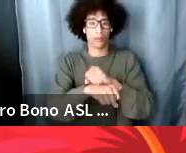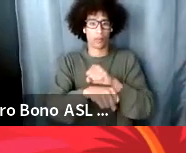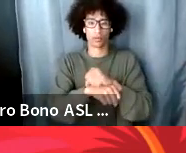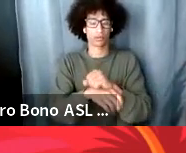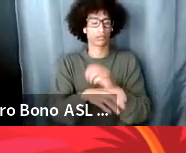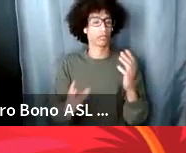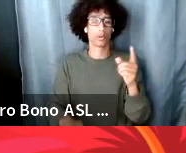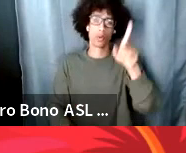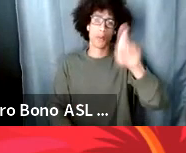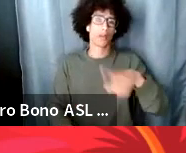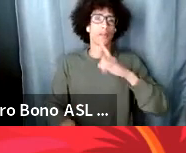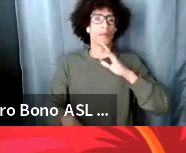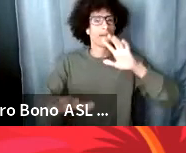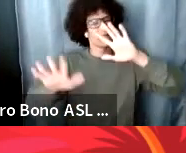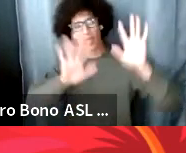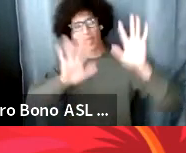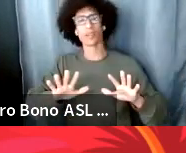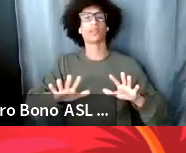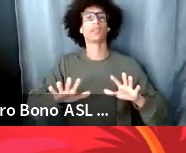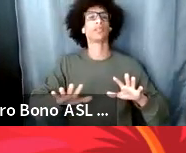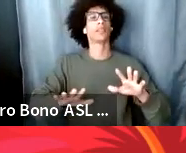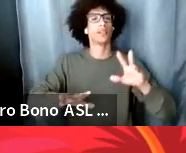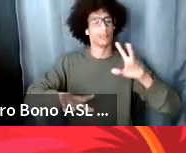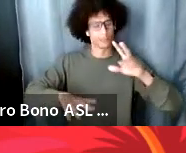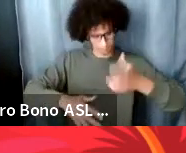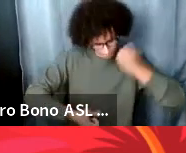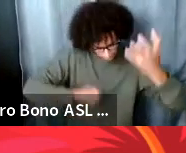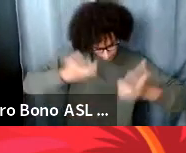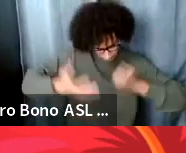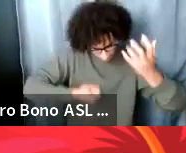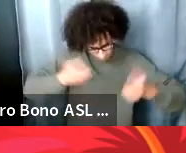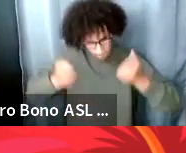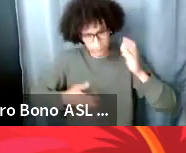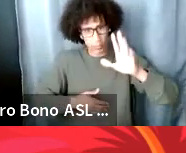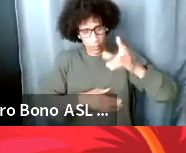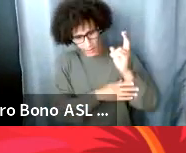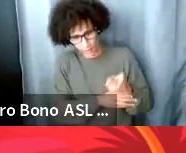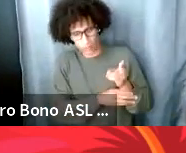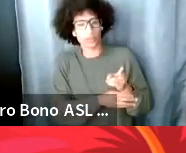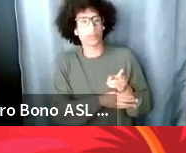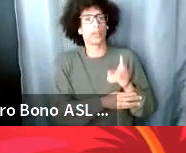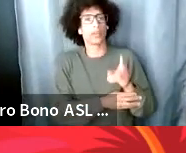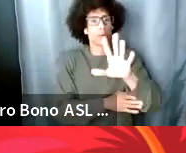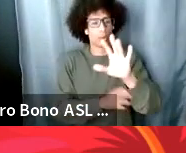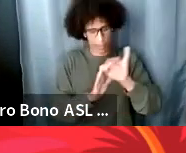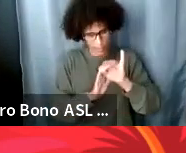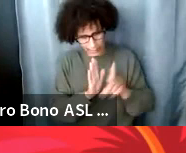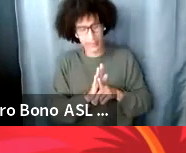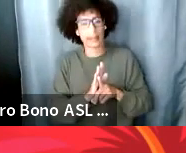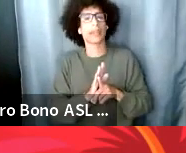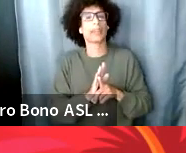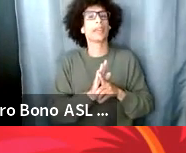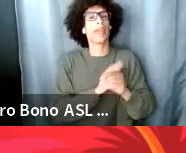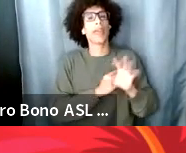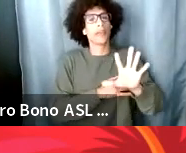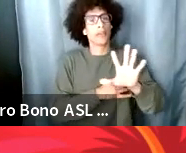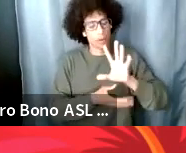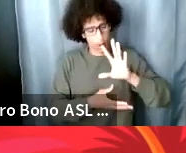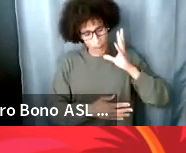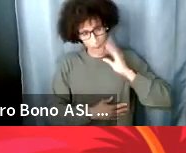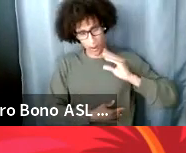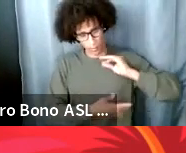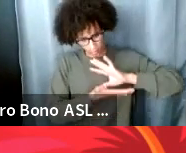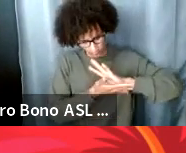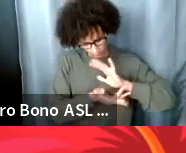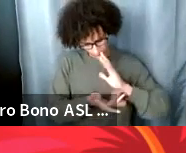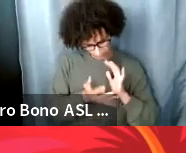fearless in the excavation of your history your claim to your identity and the transmutation of your experiences and that will fuel your